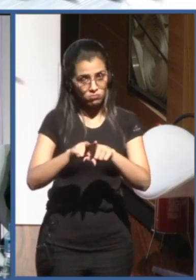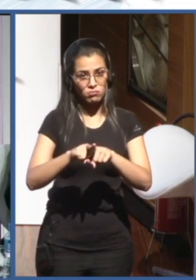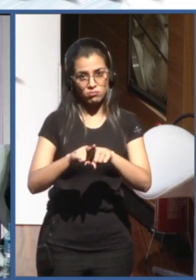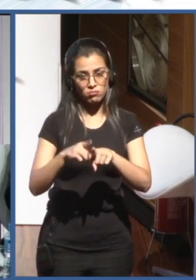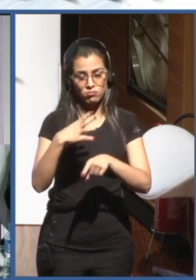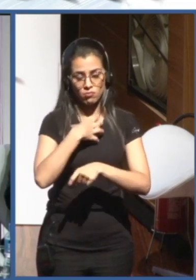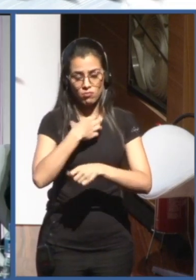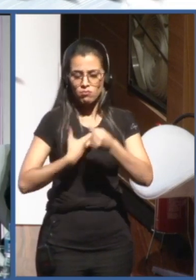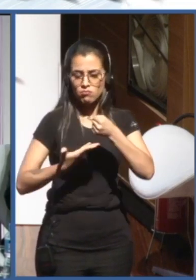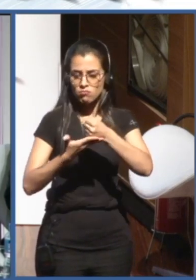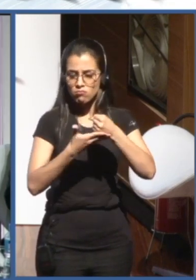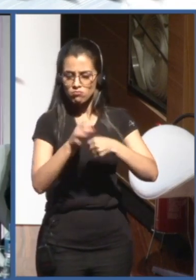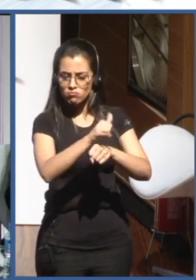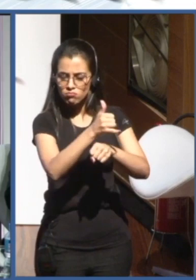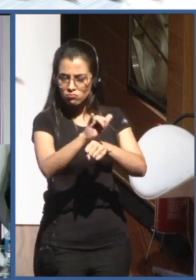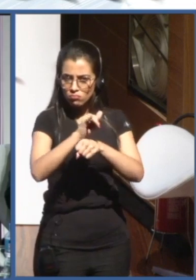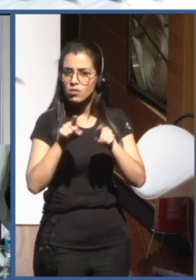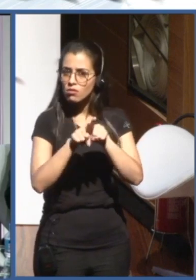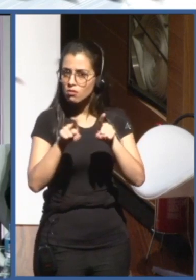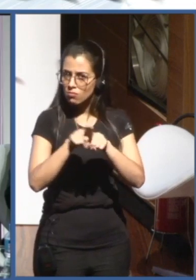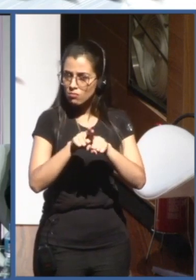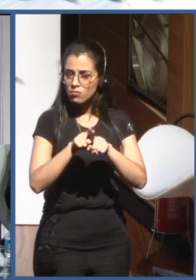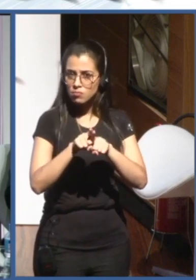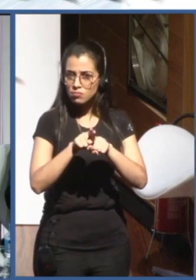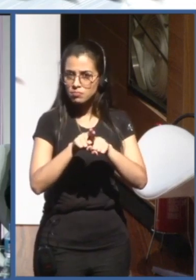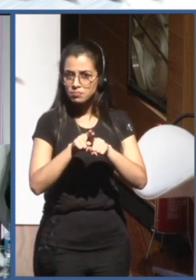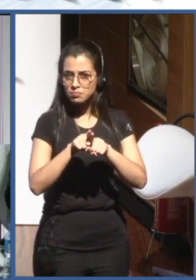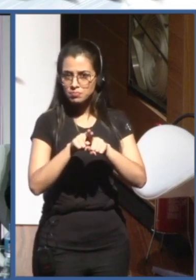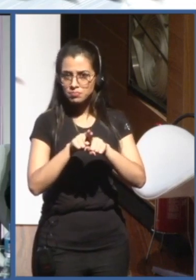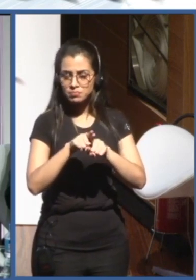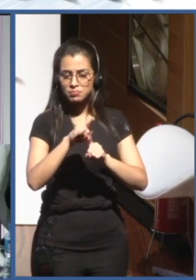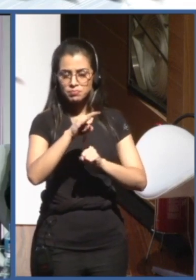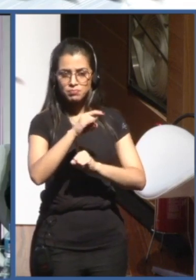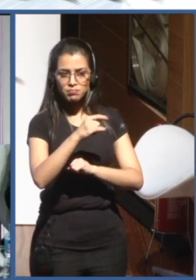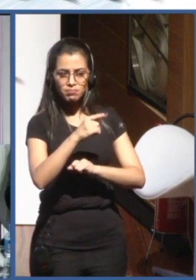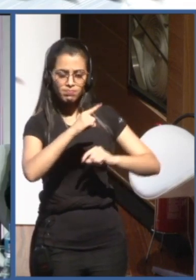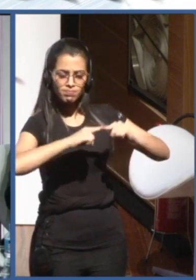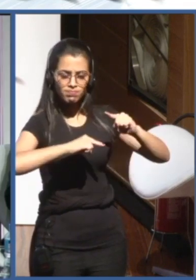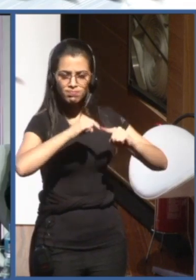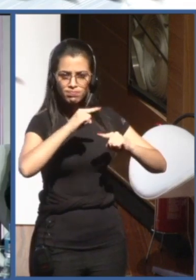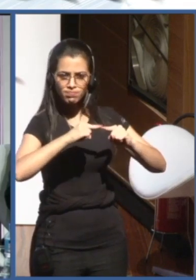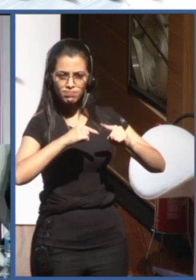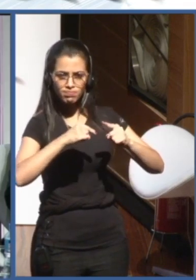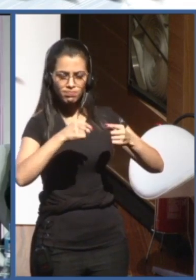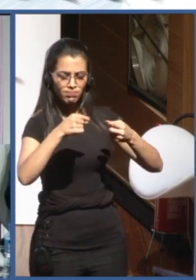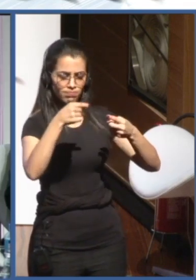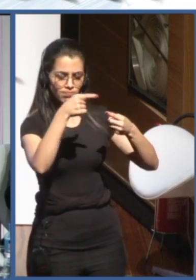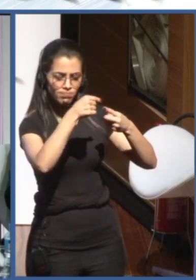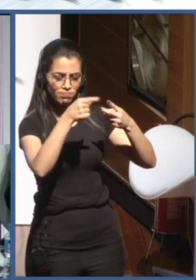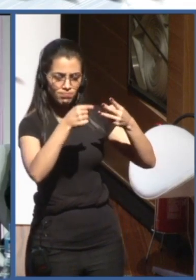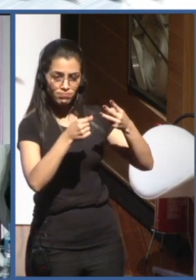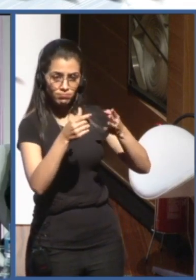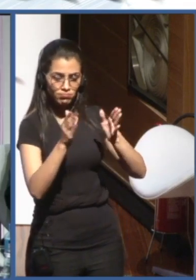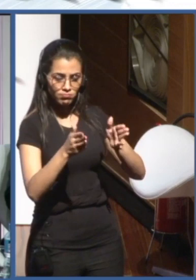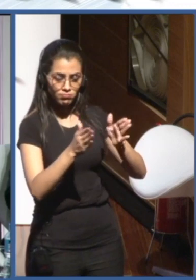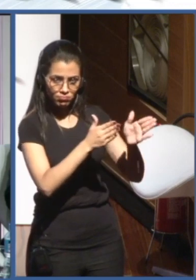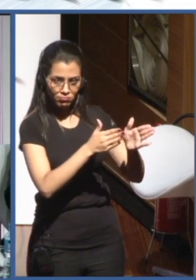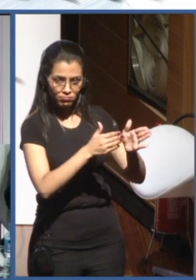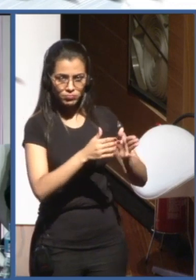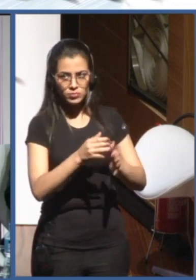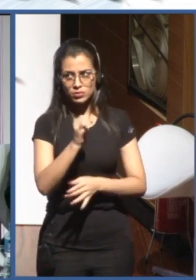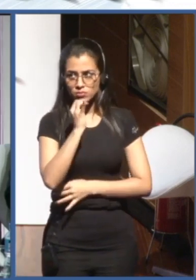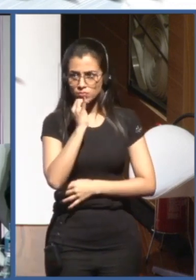items. And these actionable items were divided into three categories. Areas of high certainty, where we know